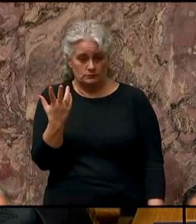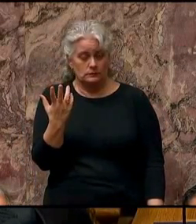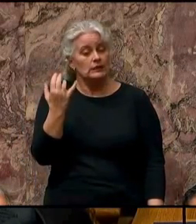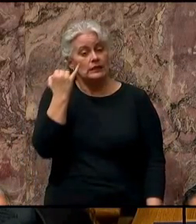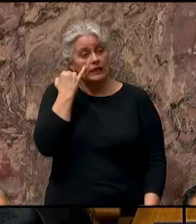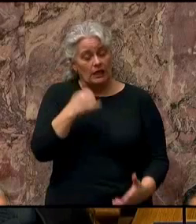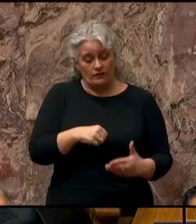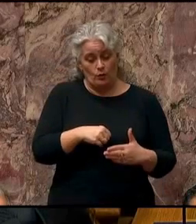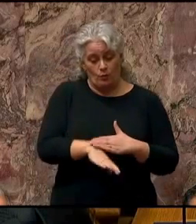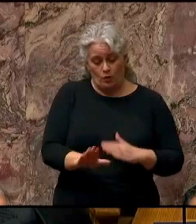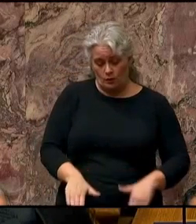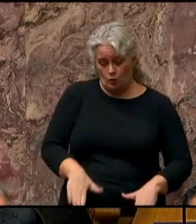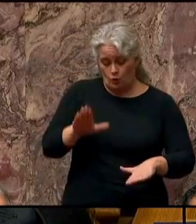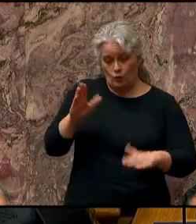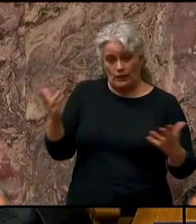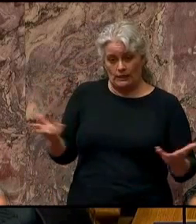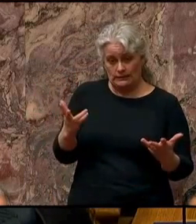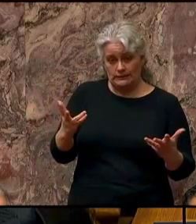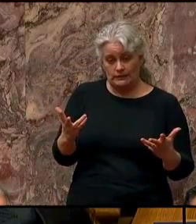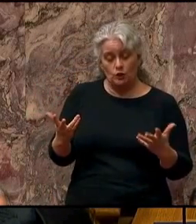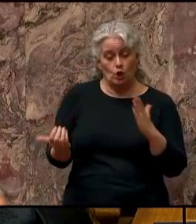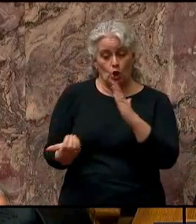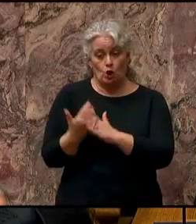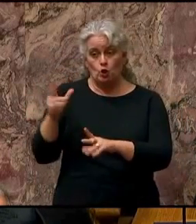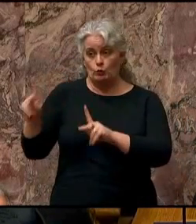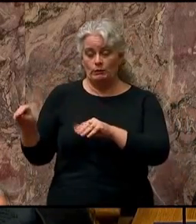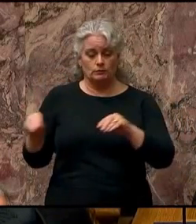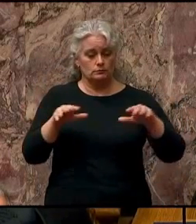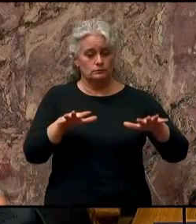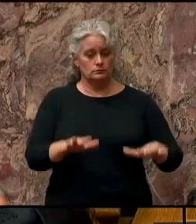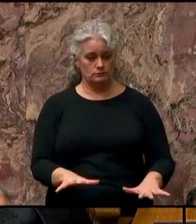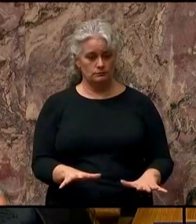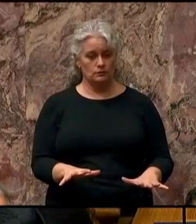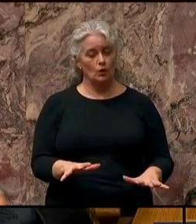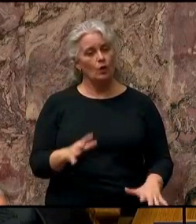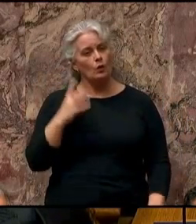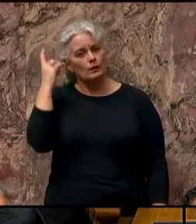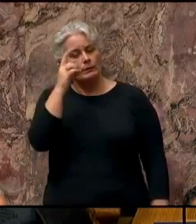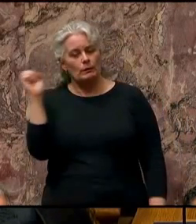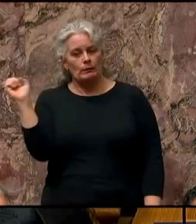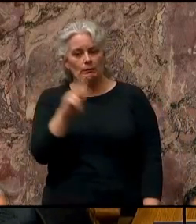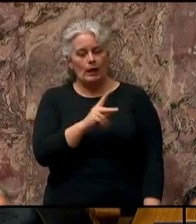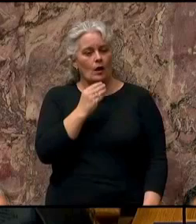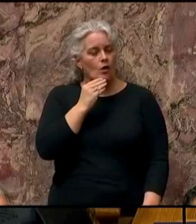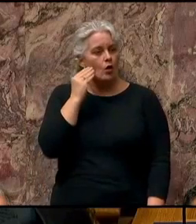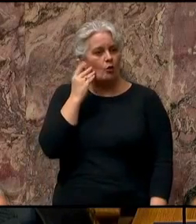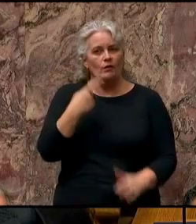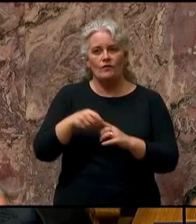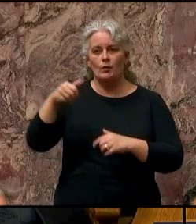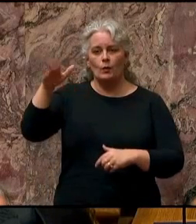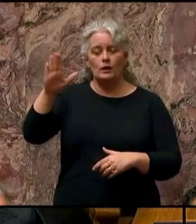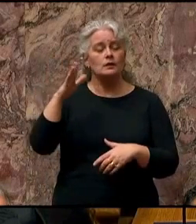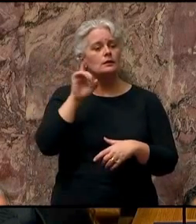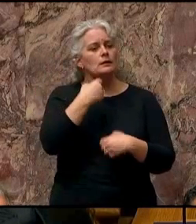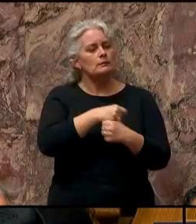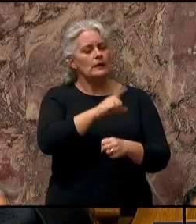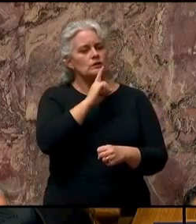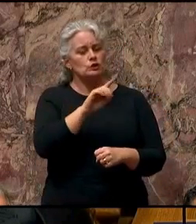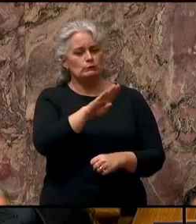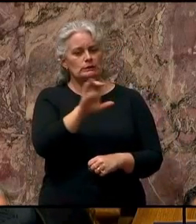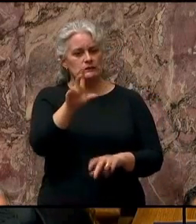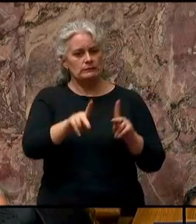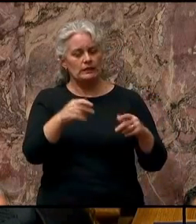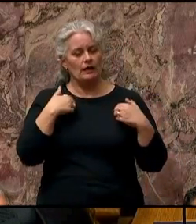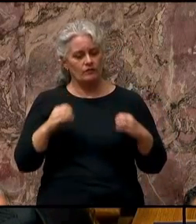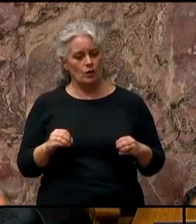were born and raised here, new arrivals, or considering coming back home from away, we must ensure British Columbians